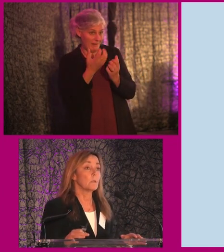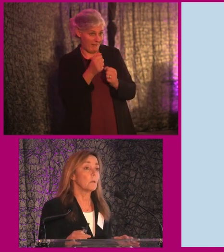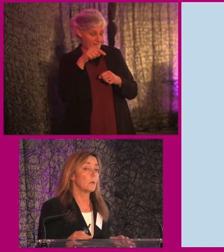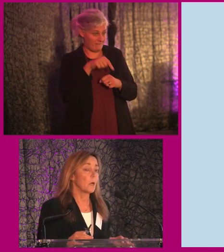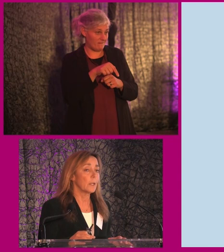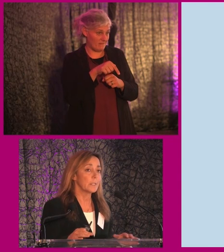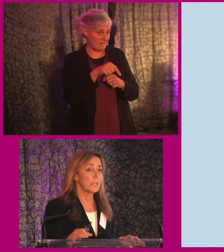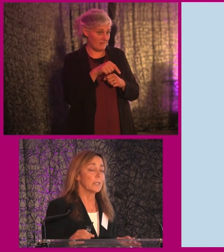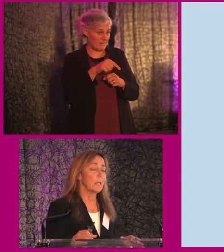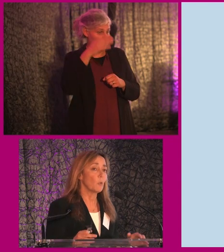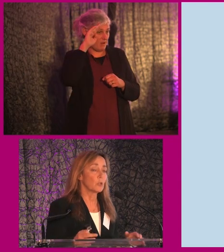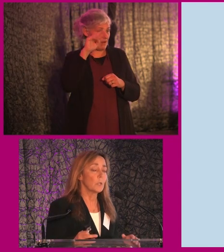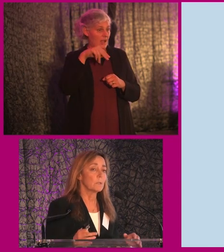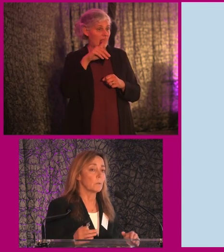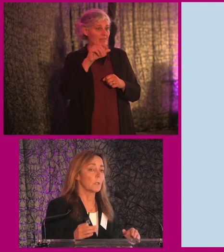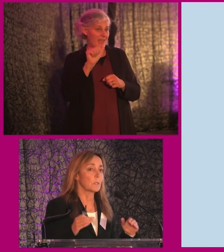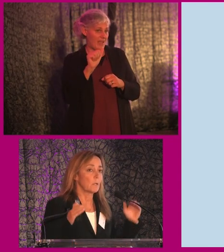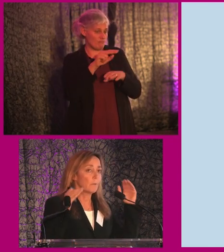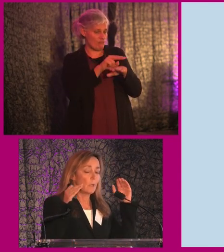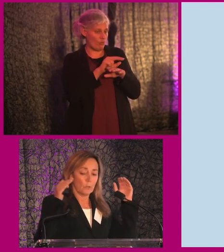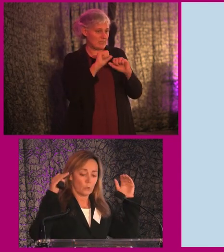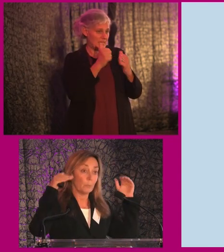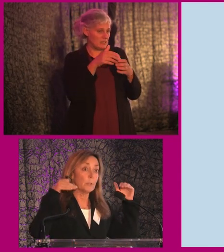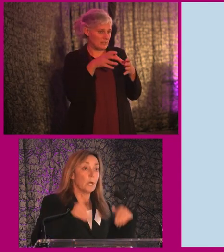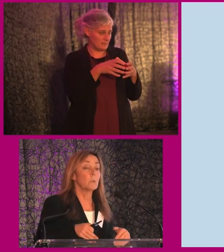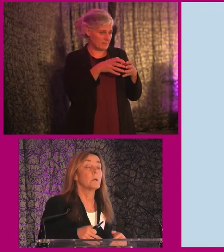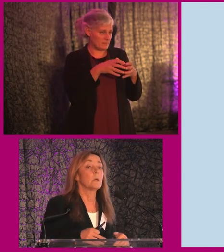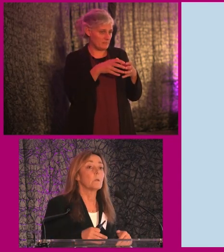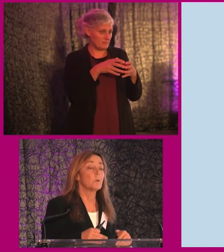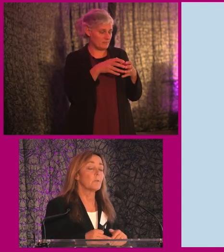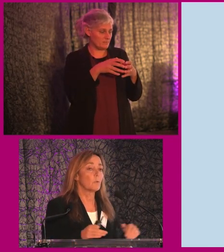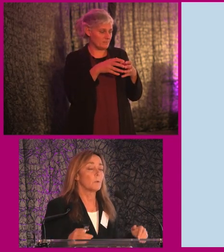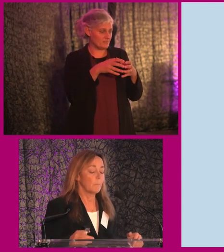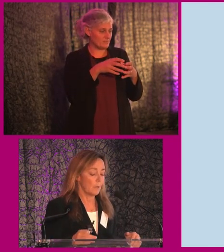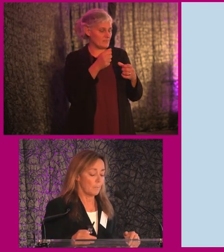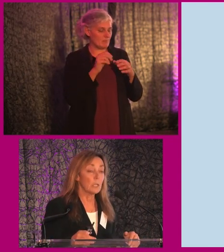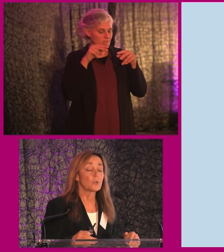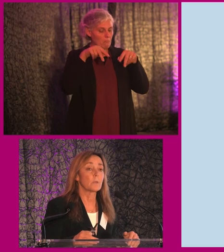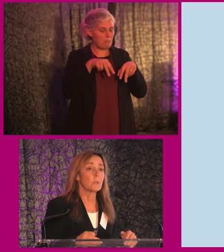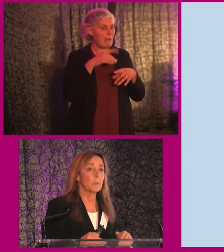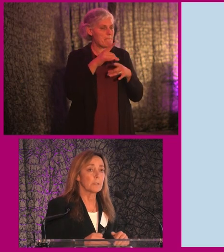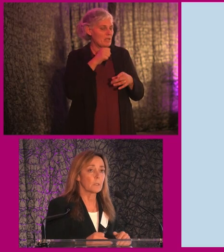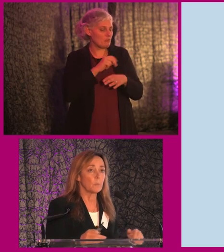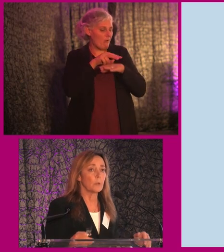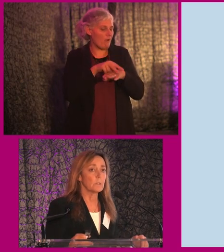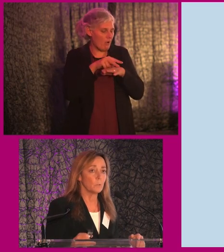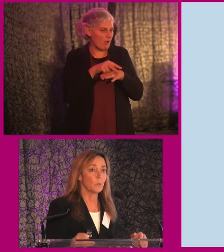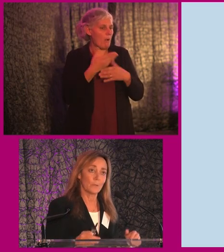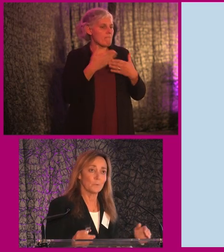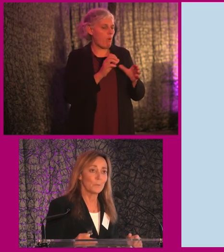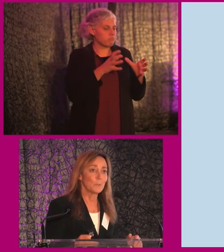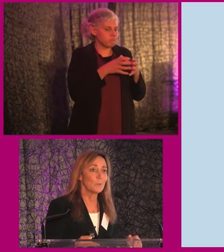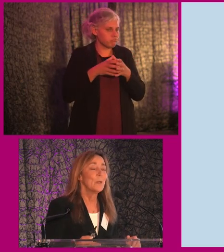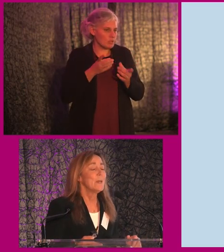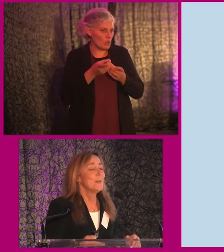Ireland. It's the NDA monitoring. So that is kind of top down, making sure that the public sector bodies do what